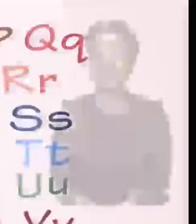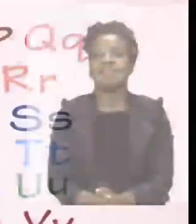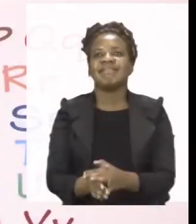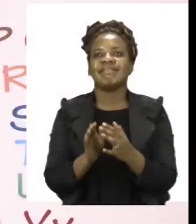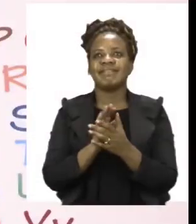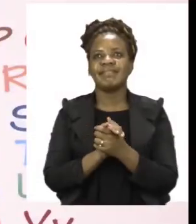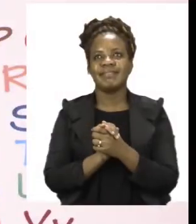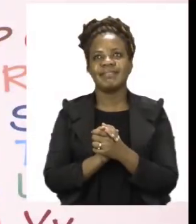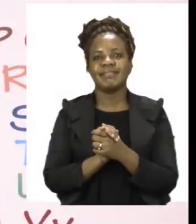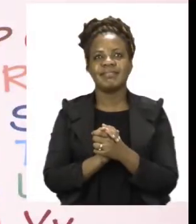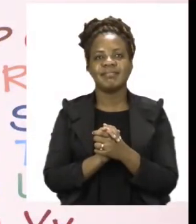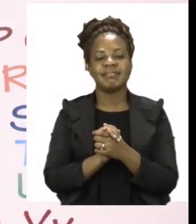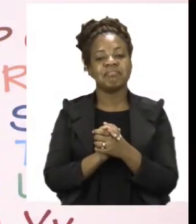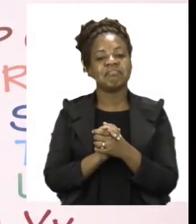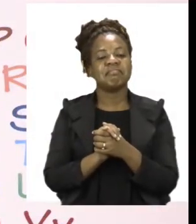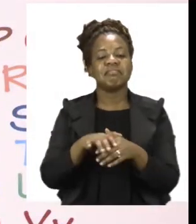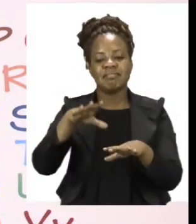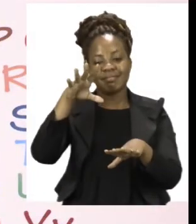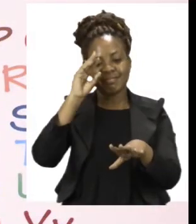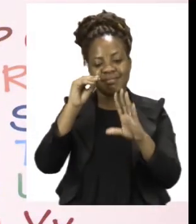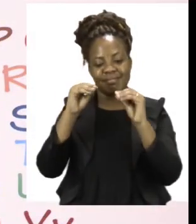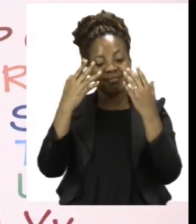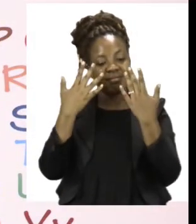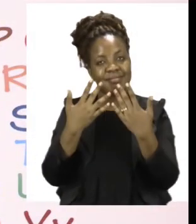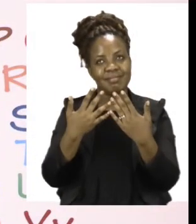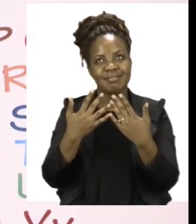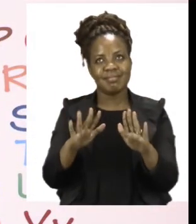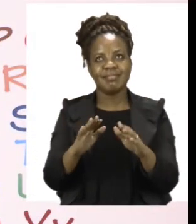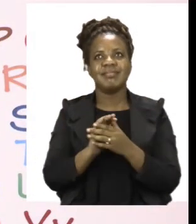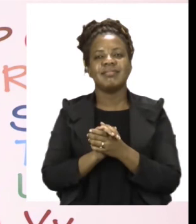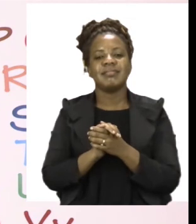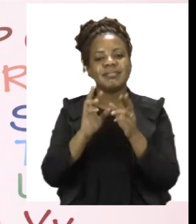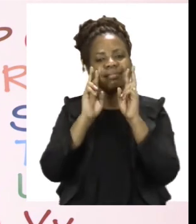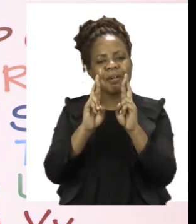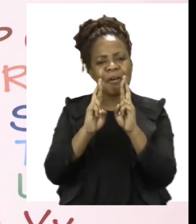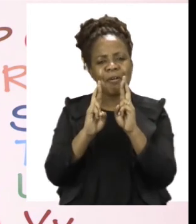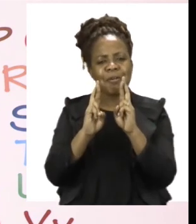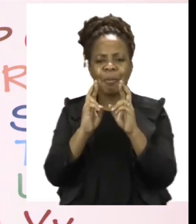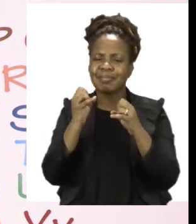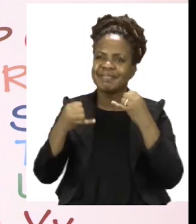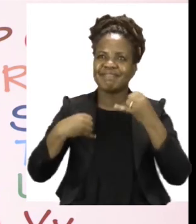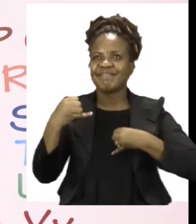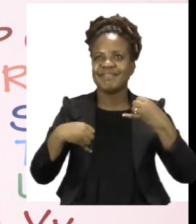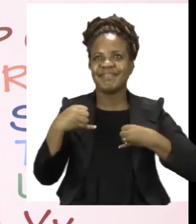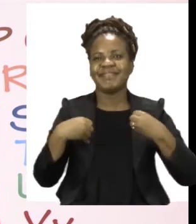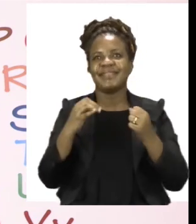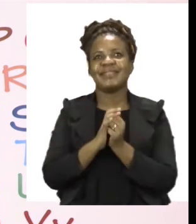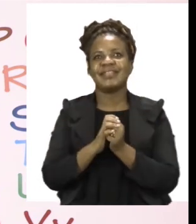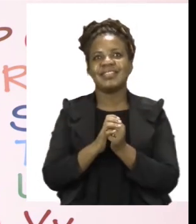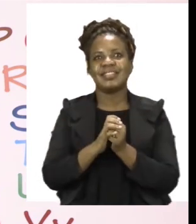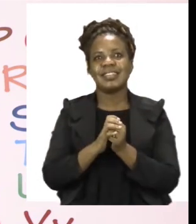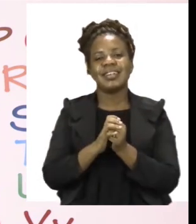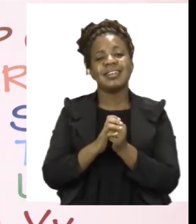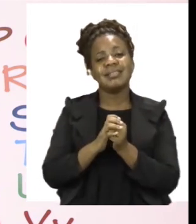We have now come to the end of our lesson boys and girls and I hope that you had fun. Remember, if you're not